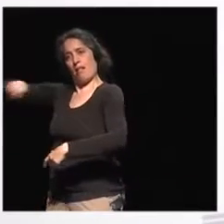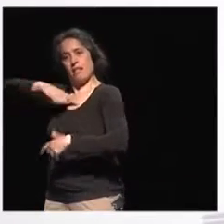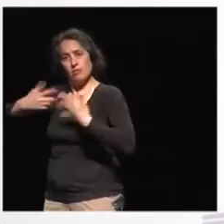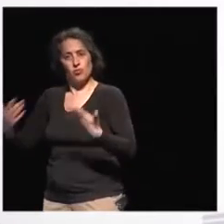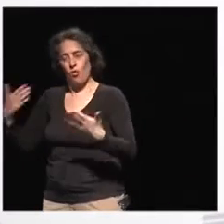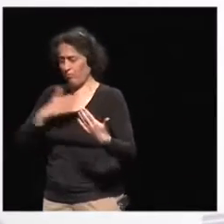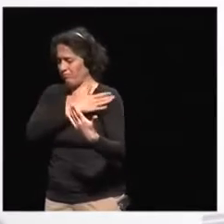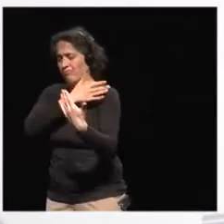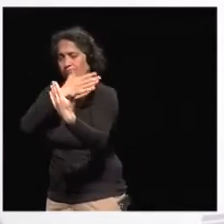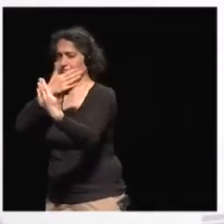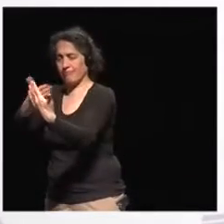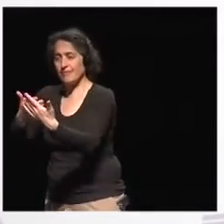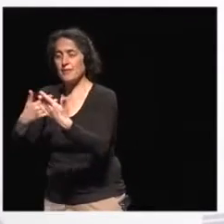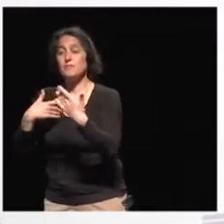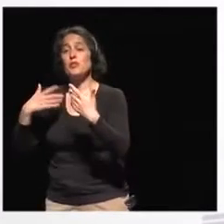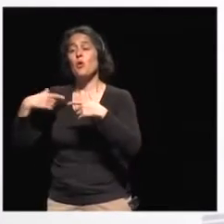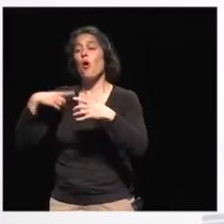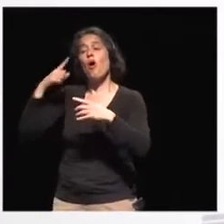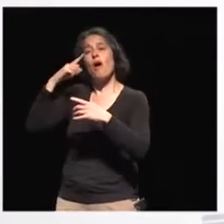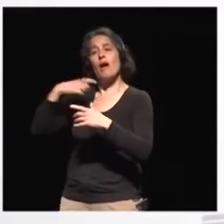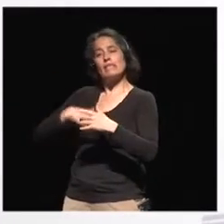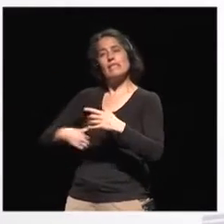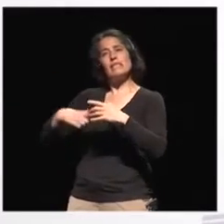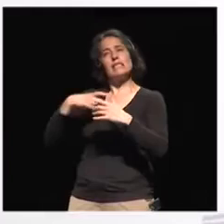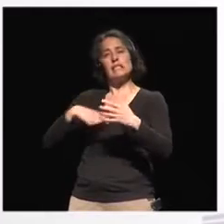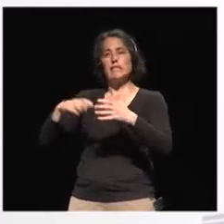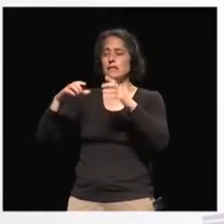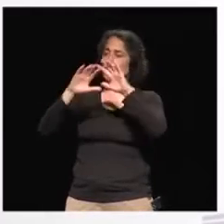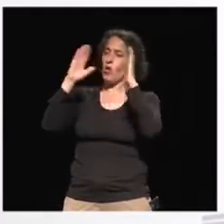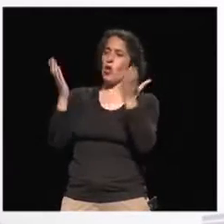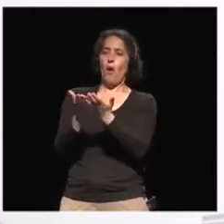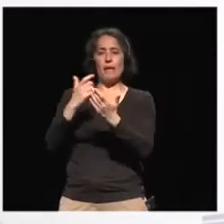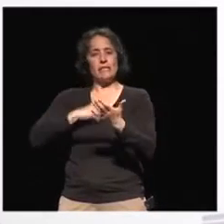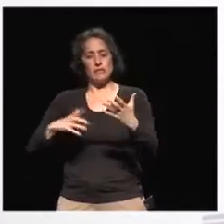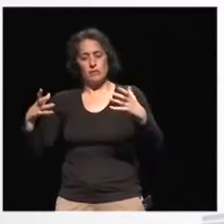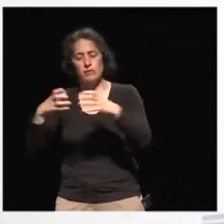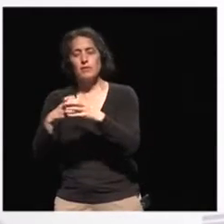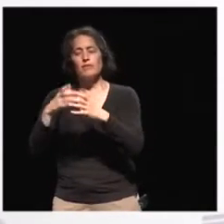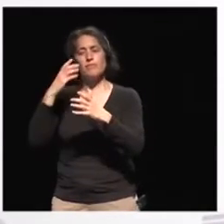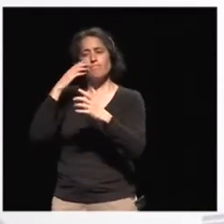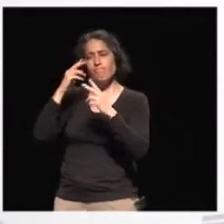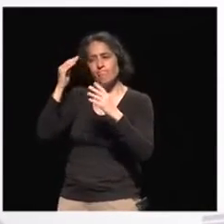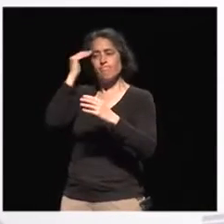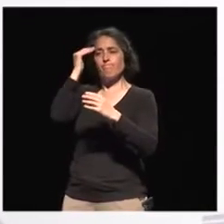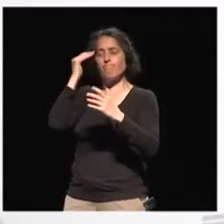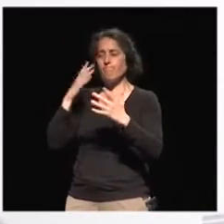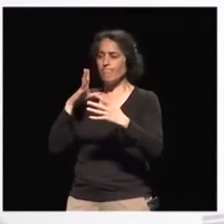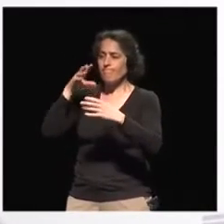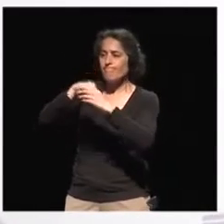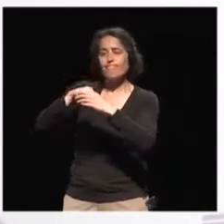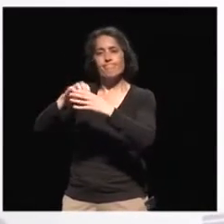And by the end of the day, citizenship is about awareness, engagement and participation. So per se,